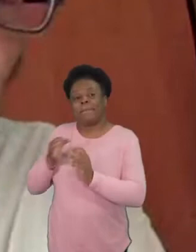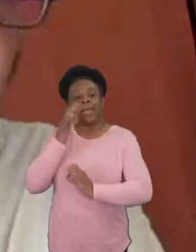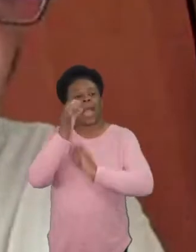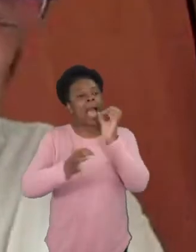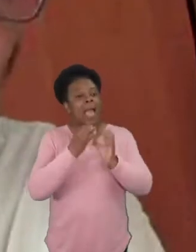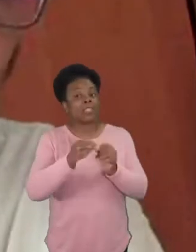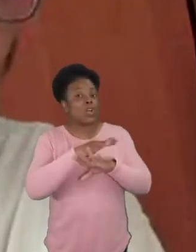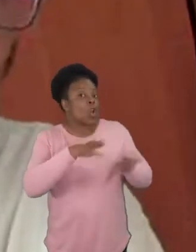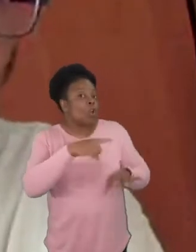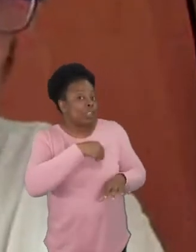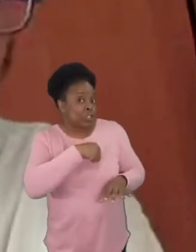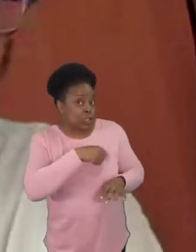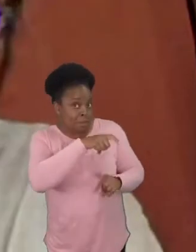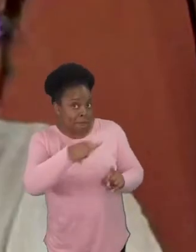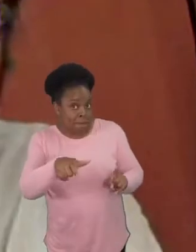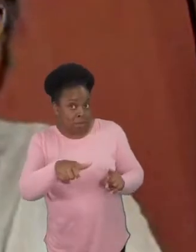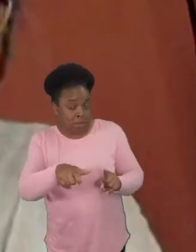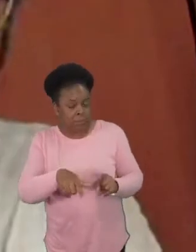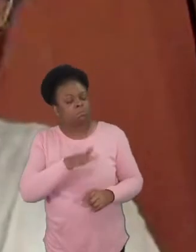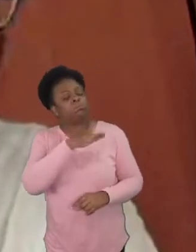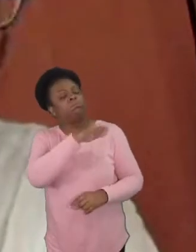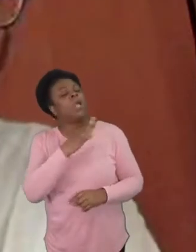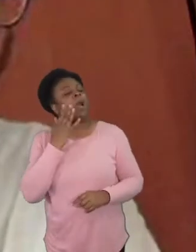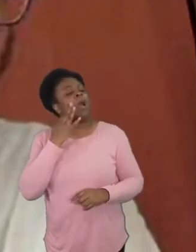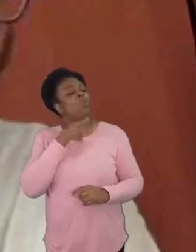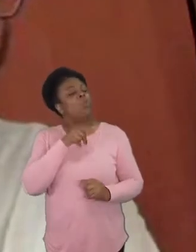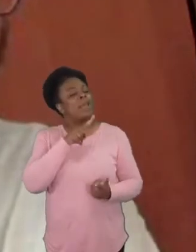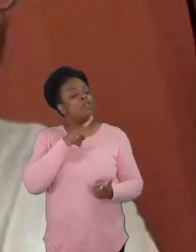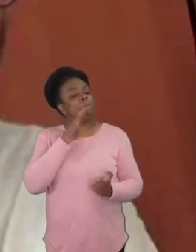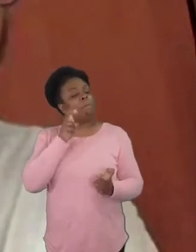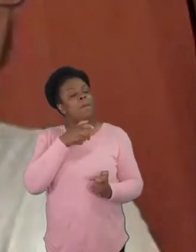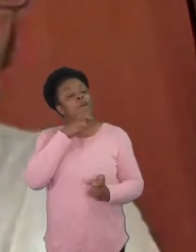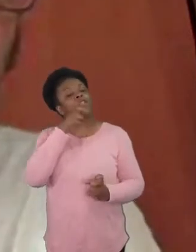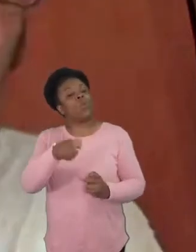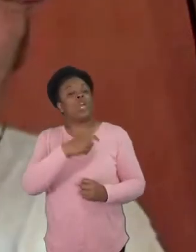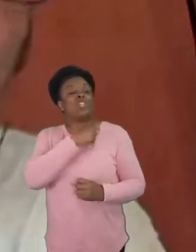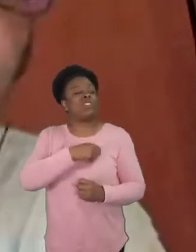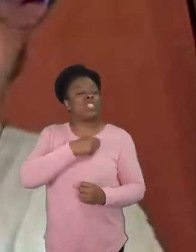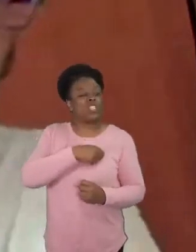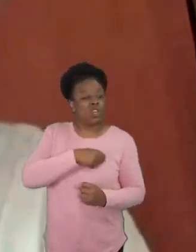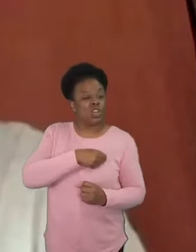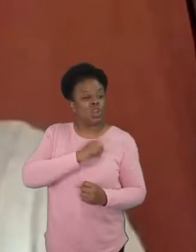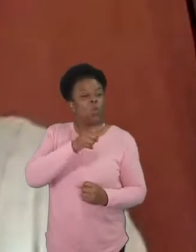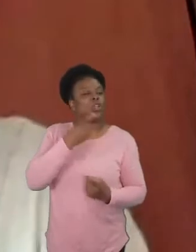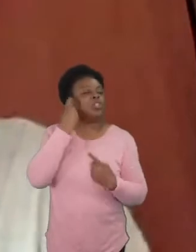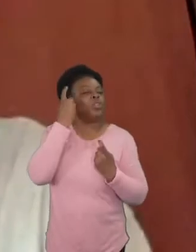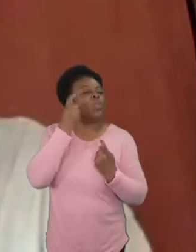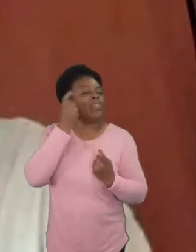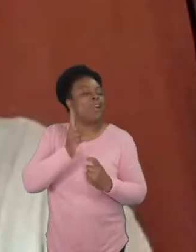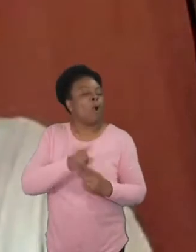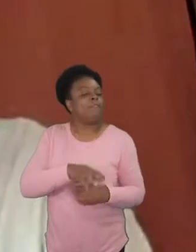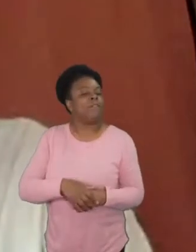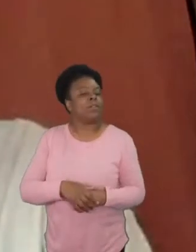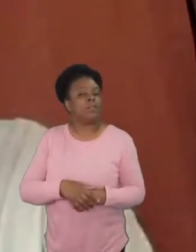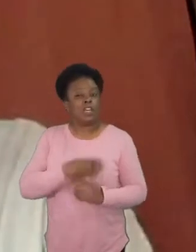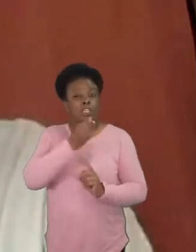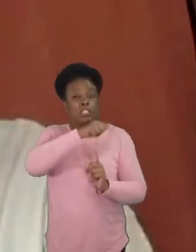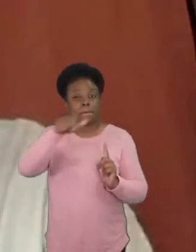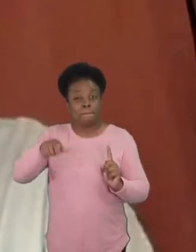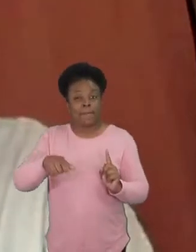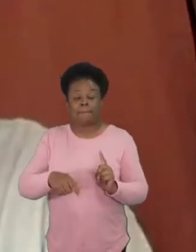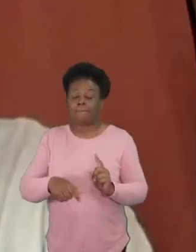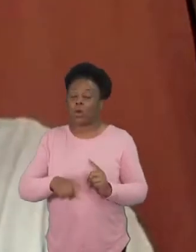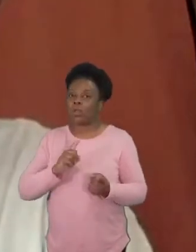think of when they hear the word christian every state all 50 states in the u.s the number one answer was anti-gay